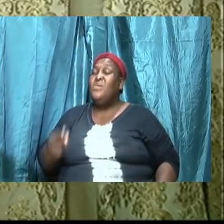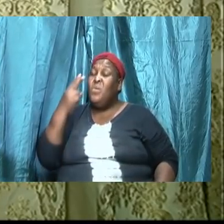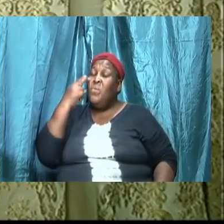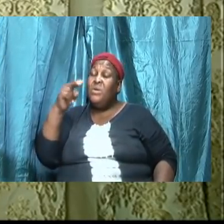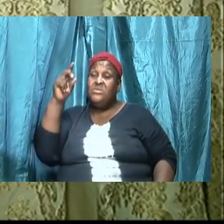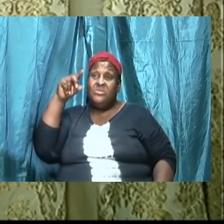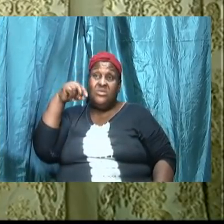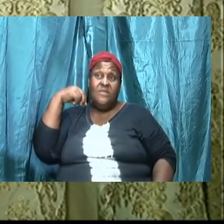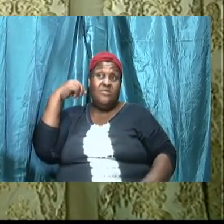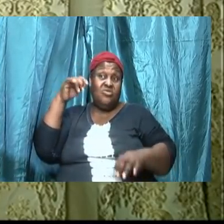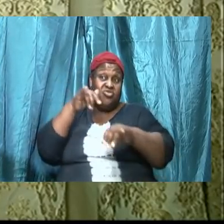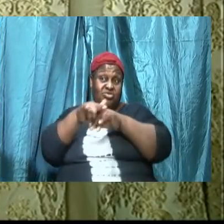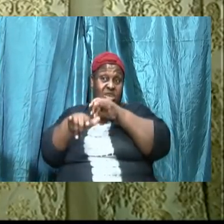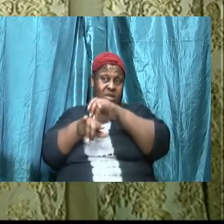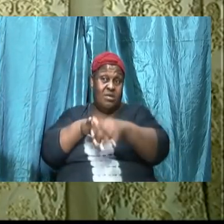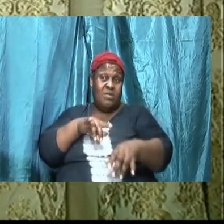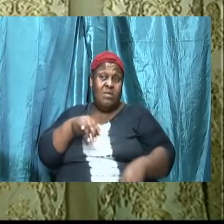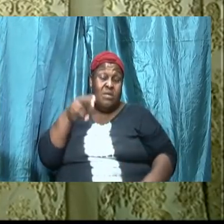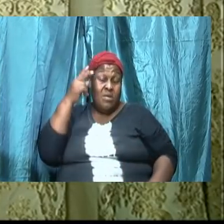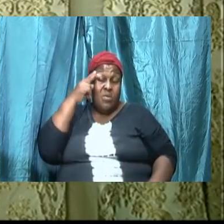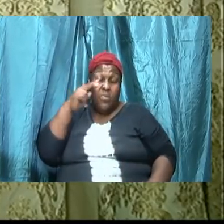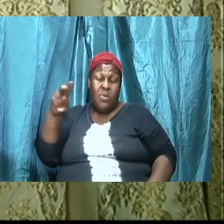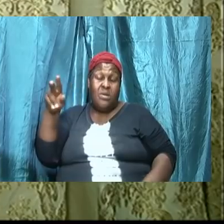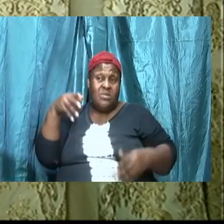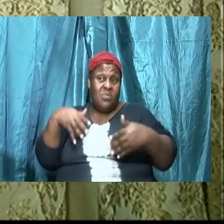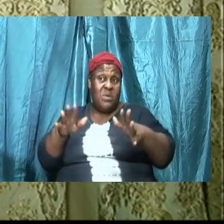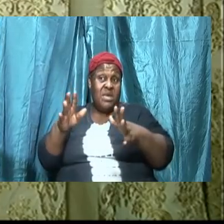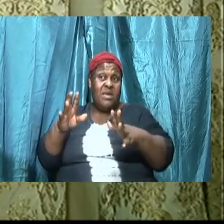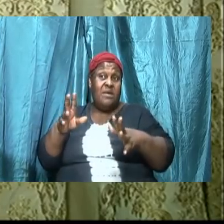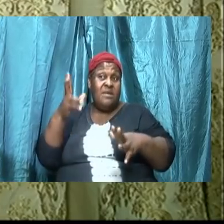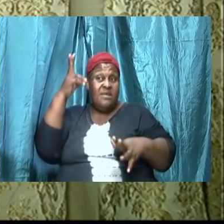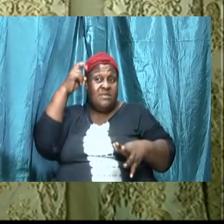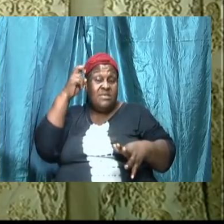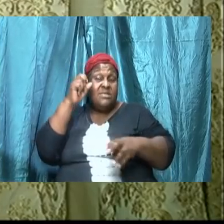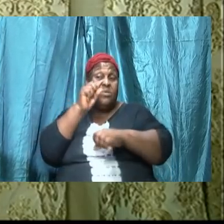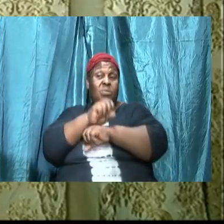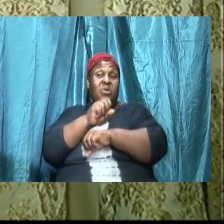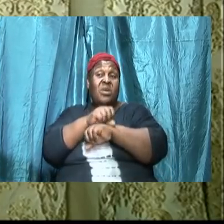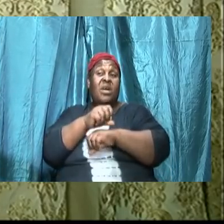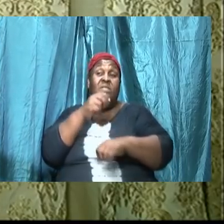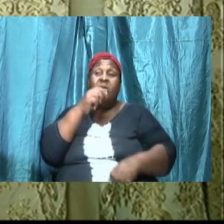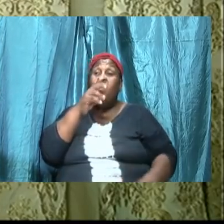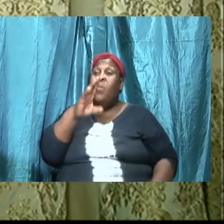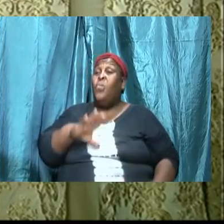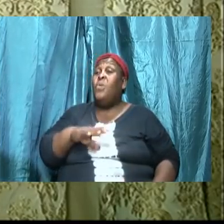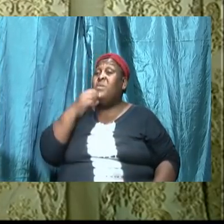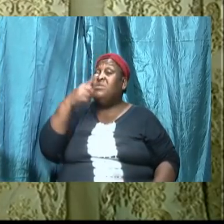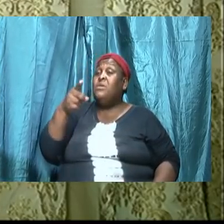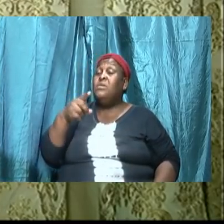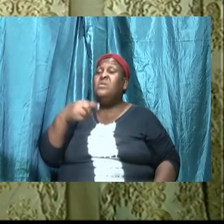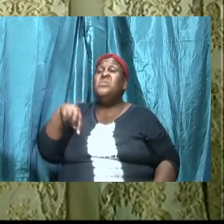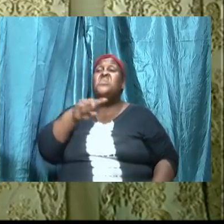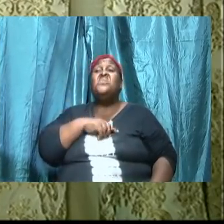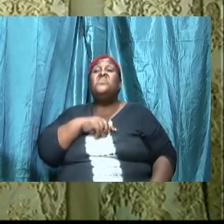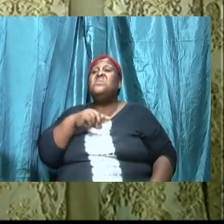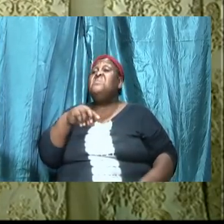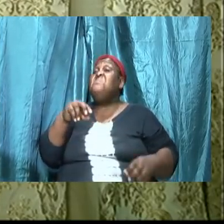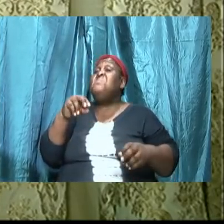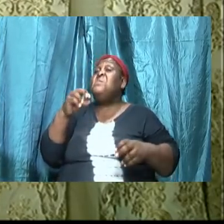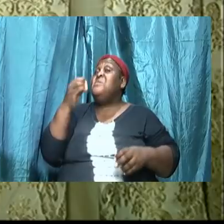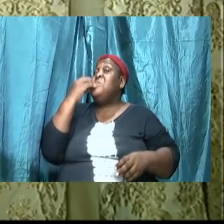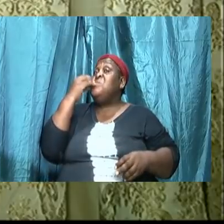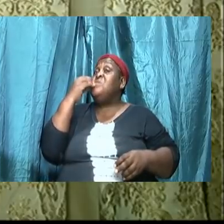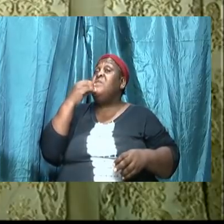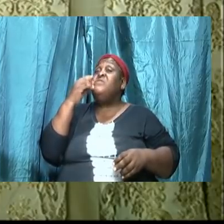watch the way that Satan operates and the woman said unto the serpent we may eat of the fruit of the trees of the